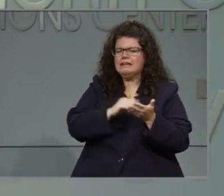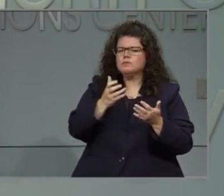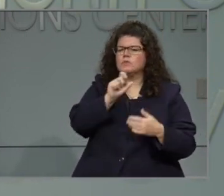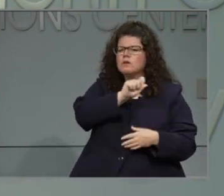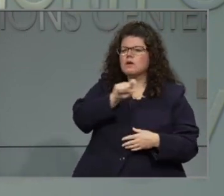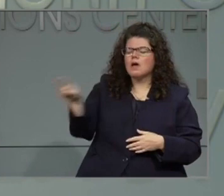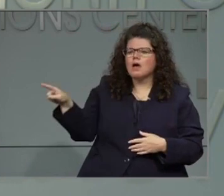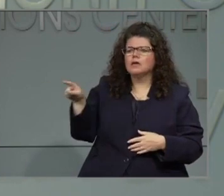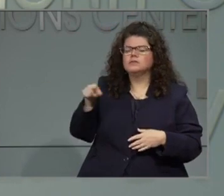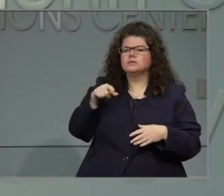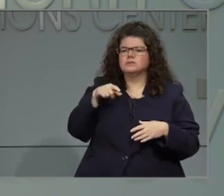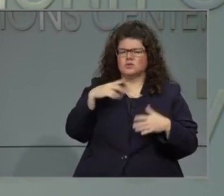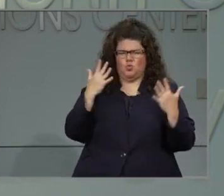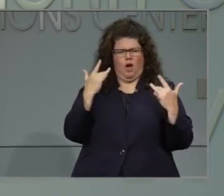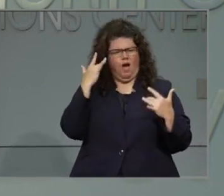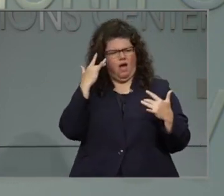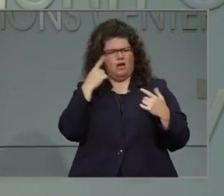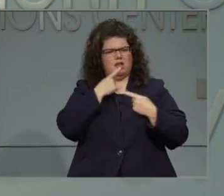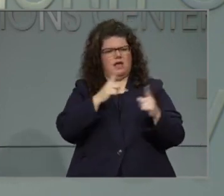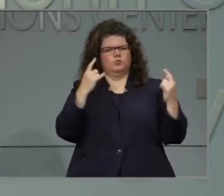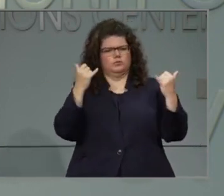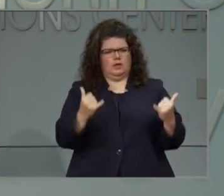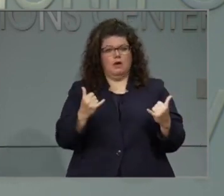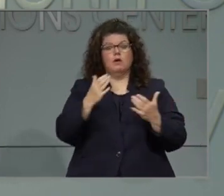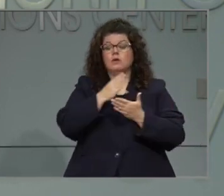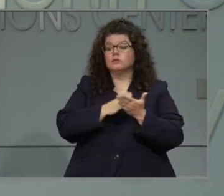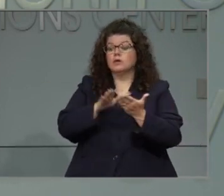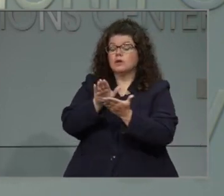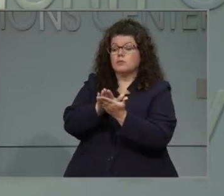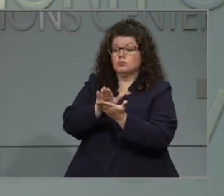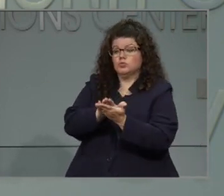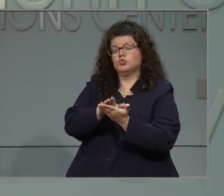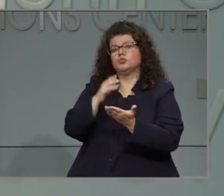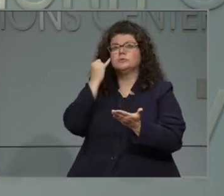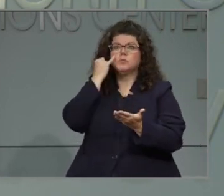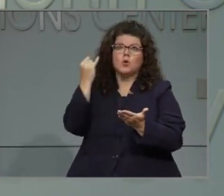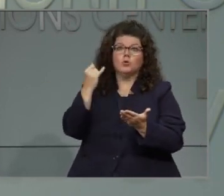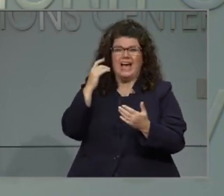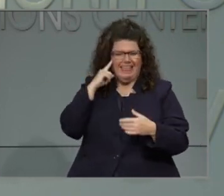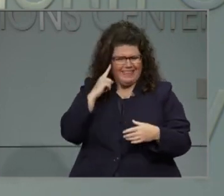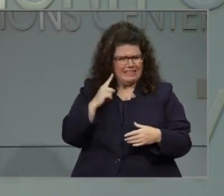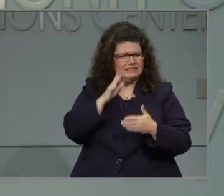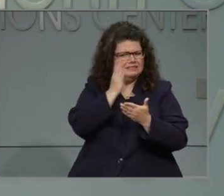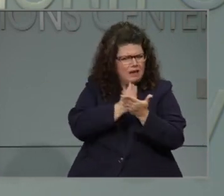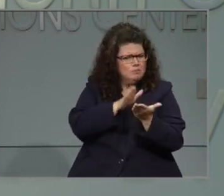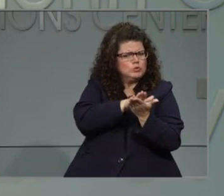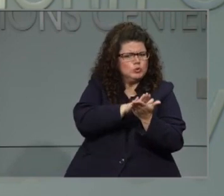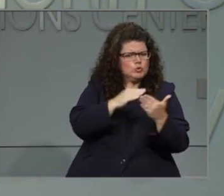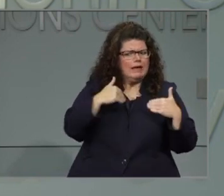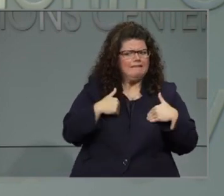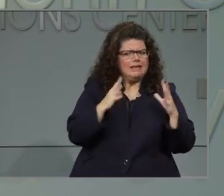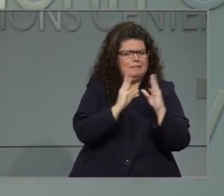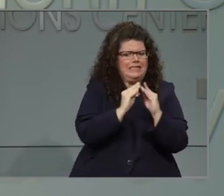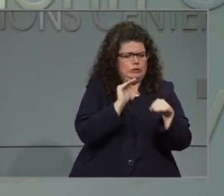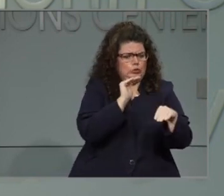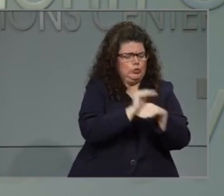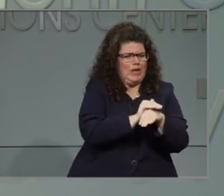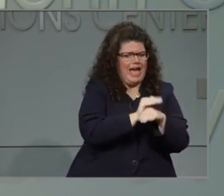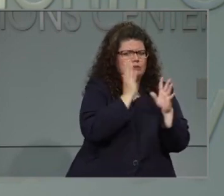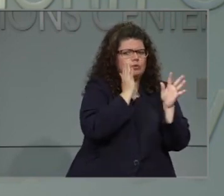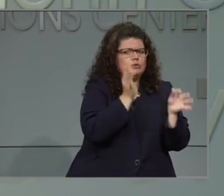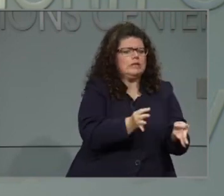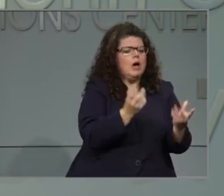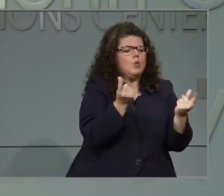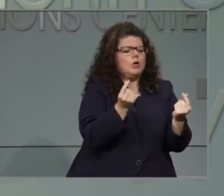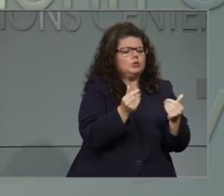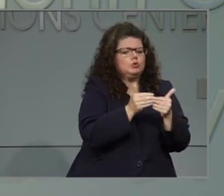the immediacy of this. Let's just say a school district is going to be having a meeting tonight in regards to how they want to move forward in Plan A, Plan